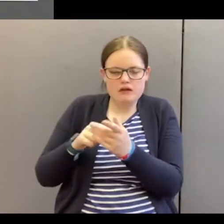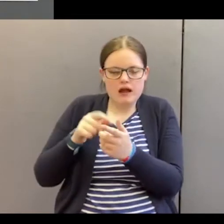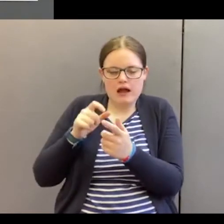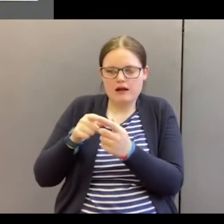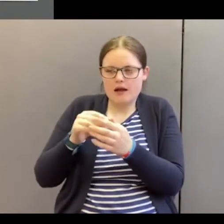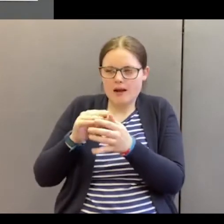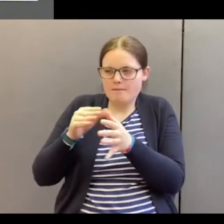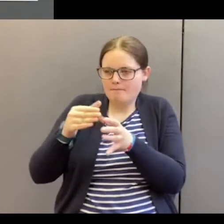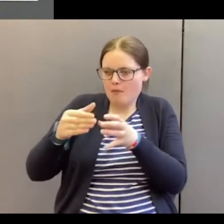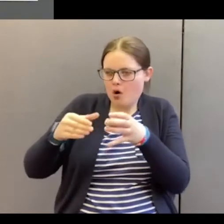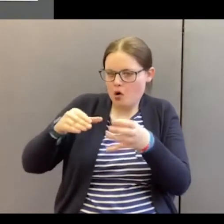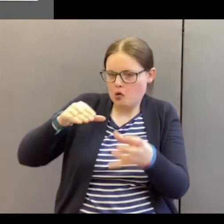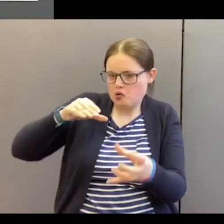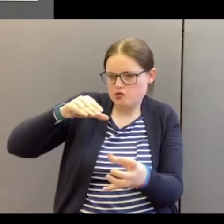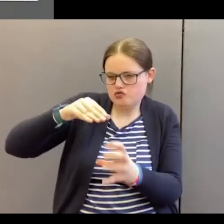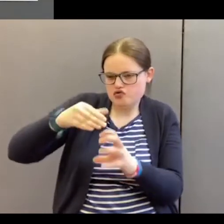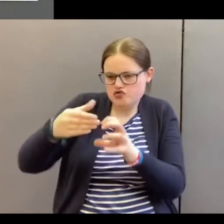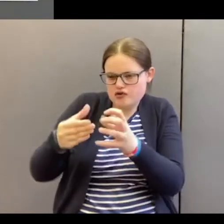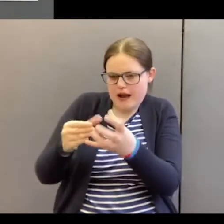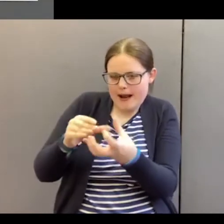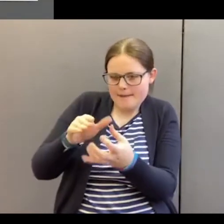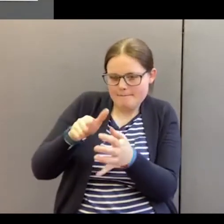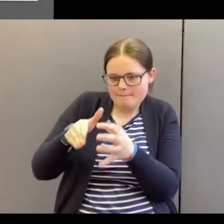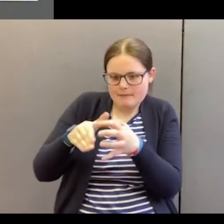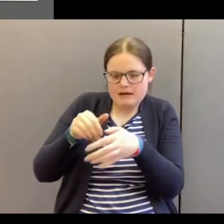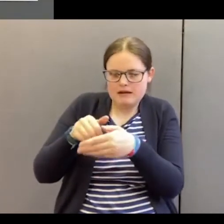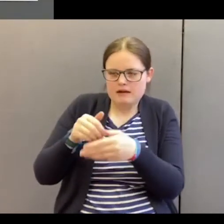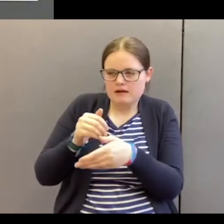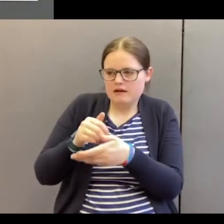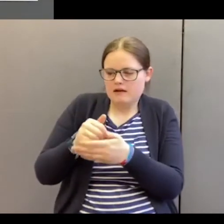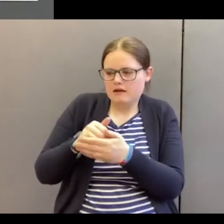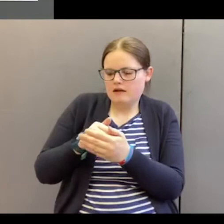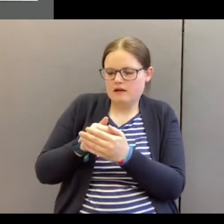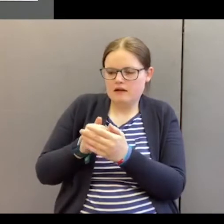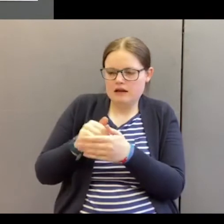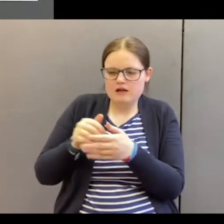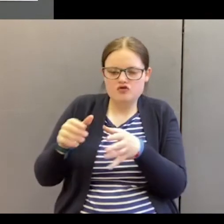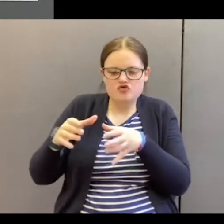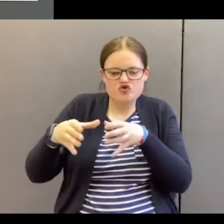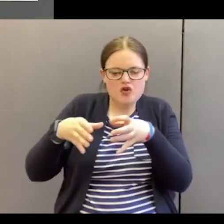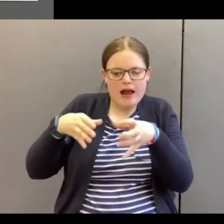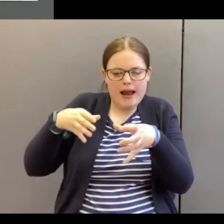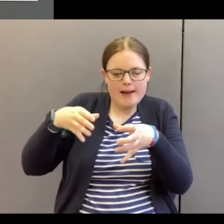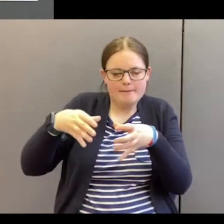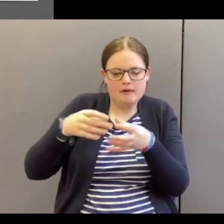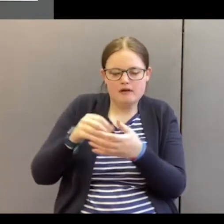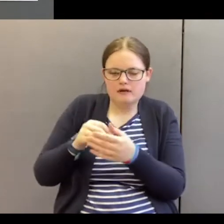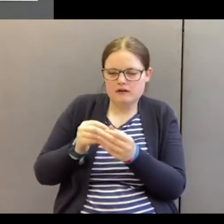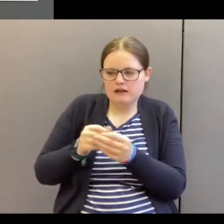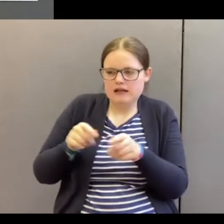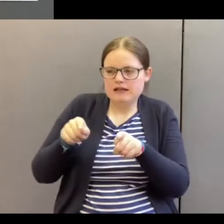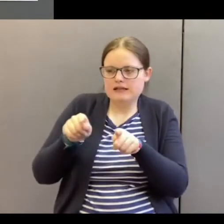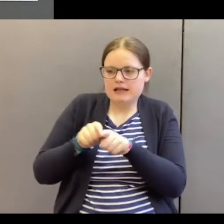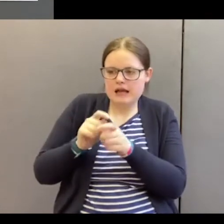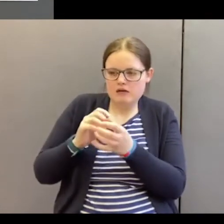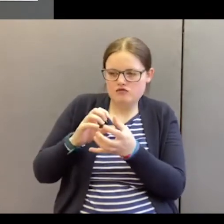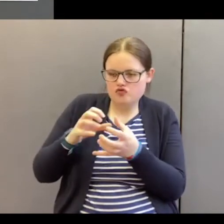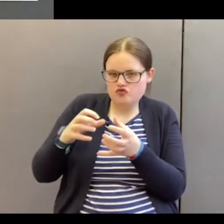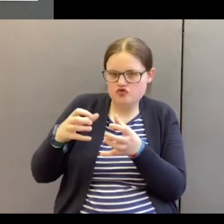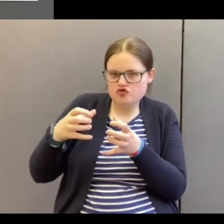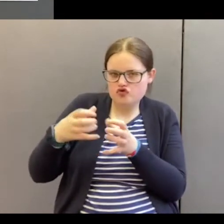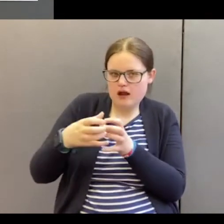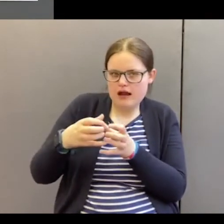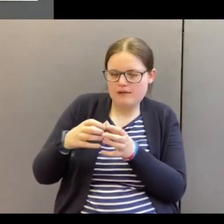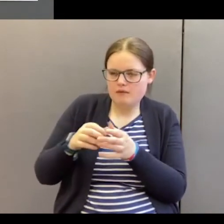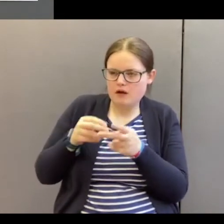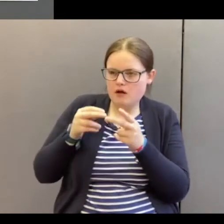moulded, shaped into a uniform shape. It's the same shape. It's the